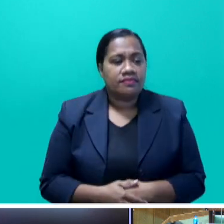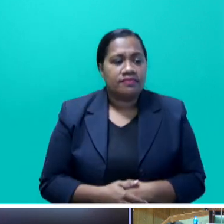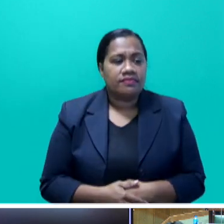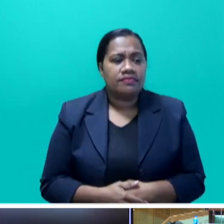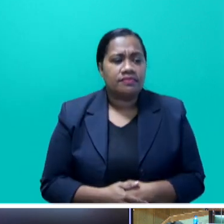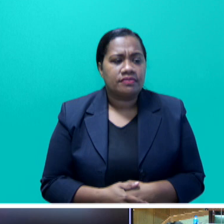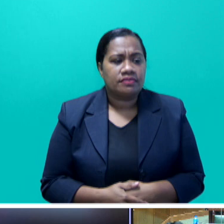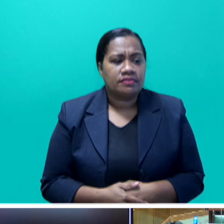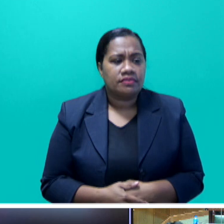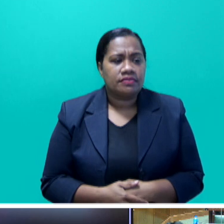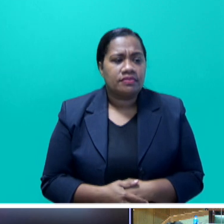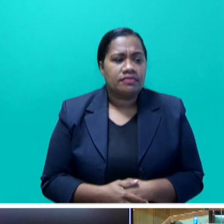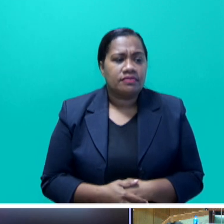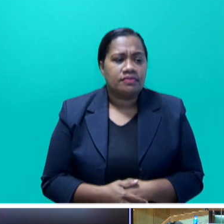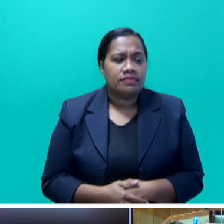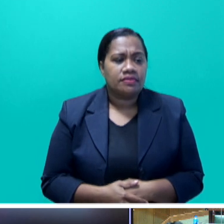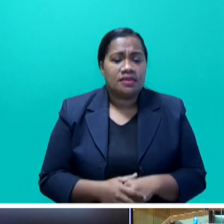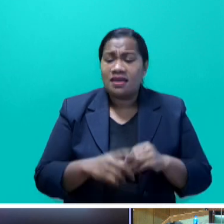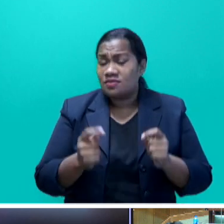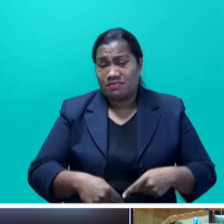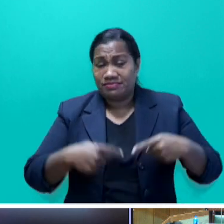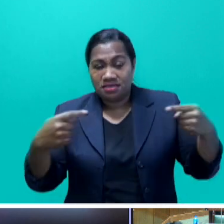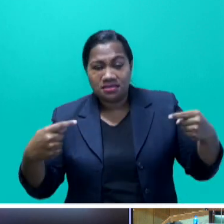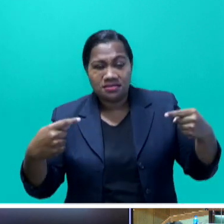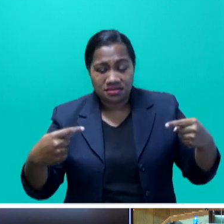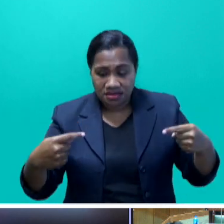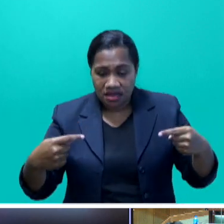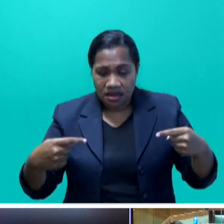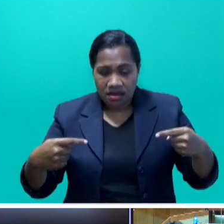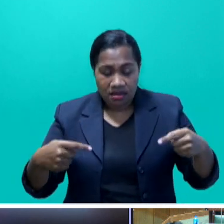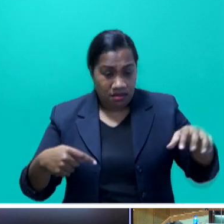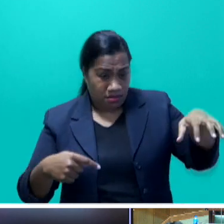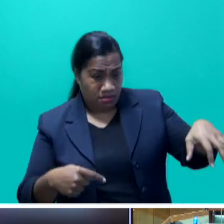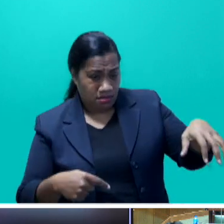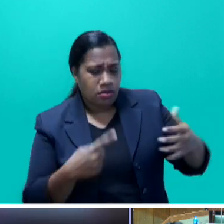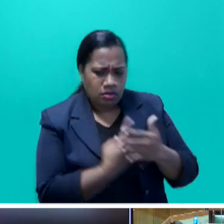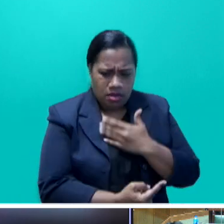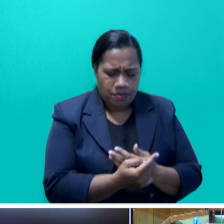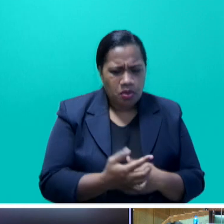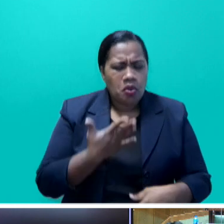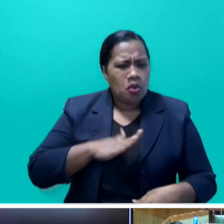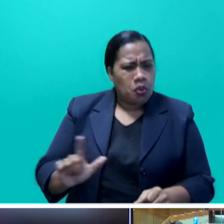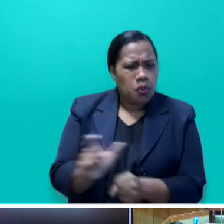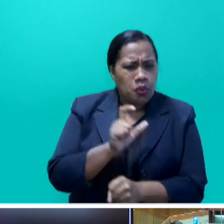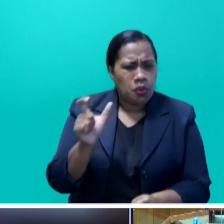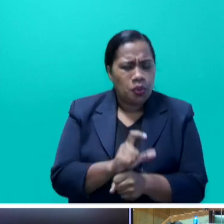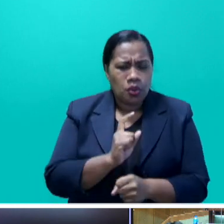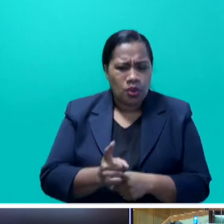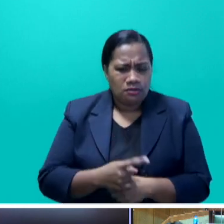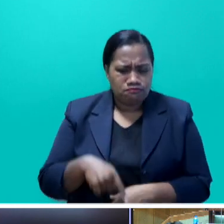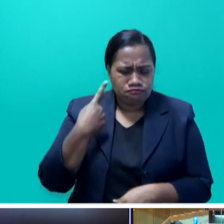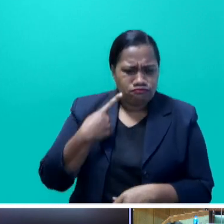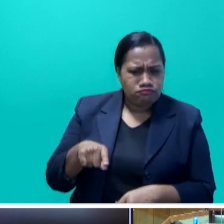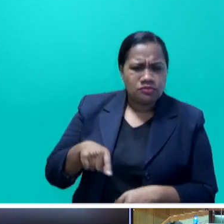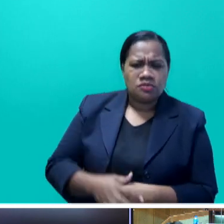beyond all recognition by opposition politicians who wish to create resentment and ethnic division that